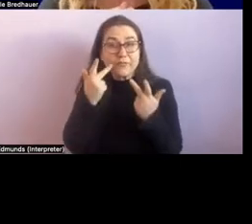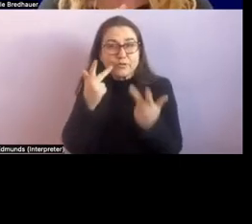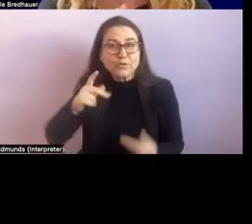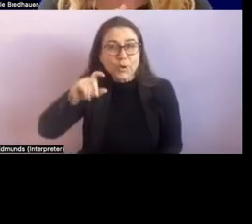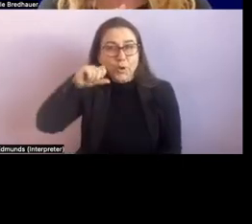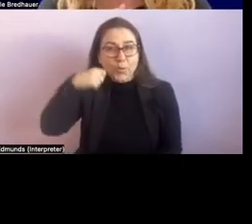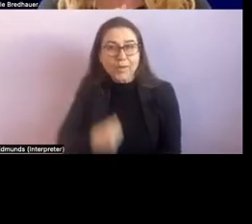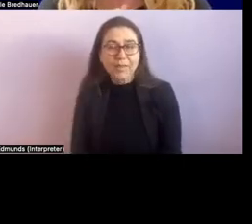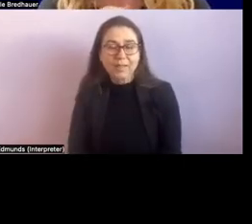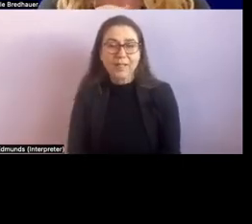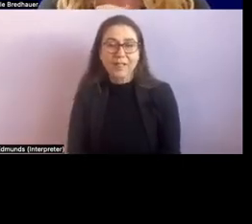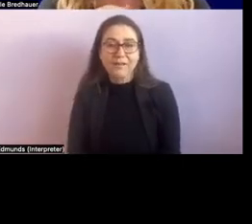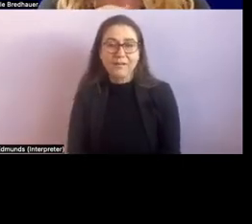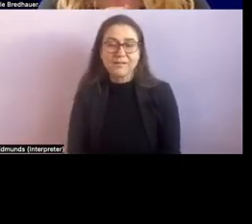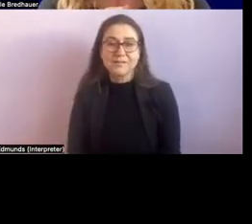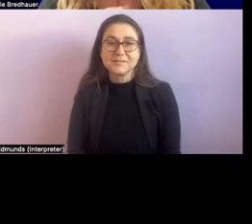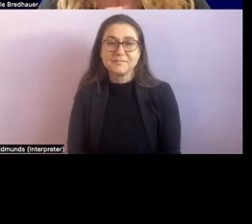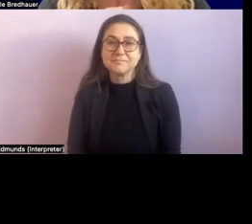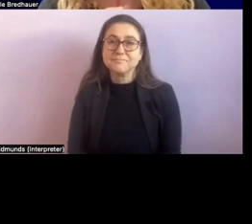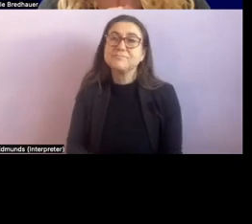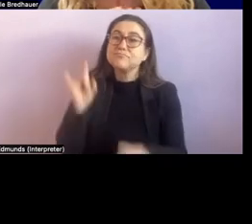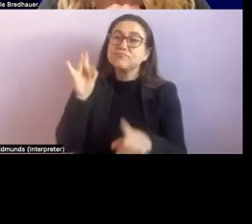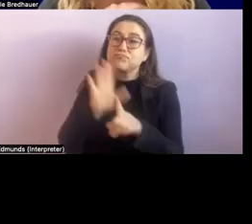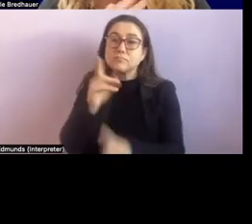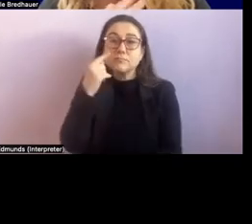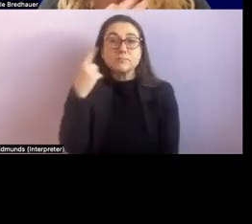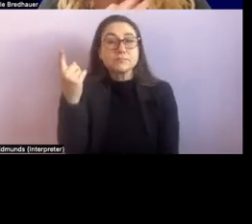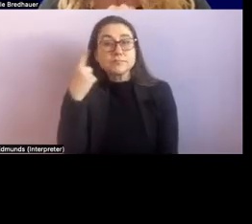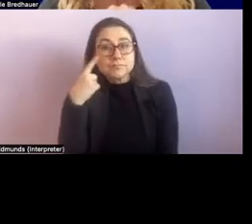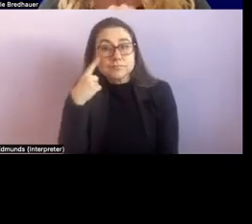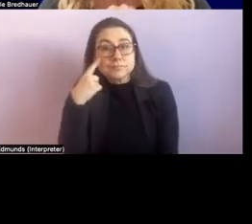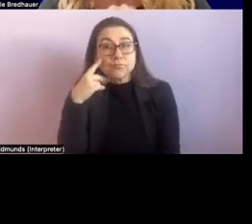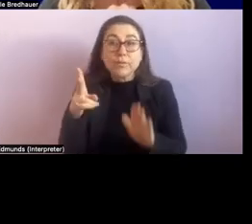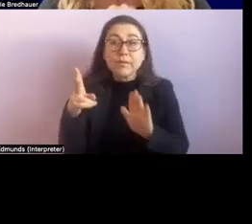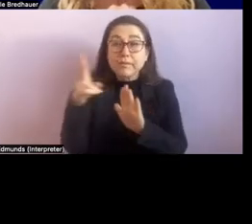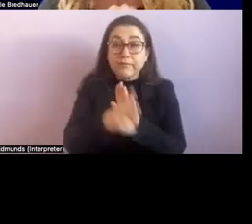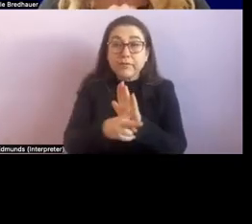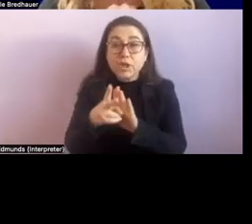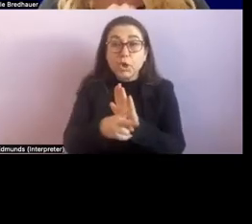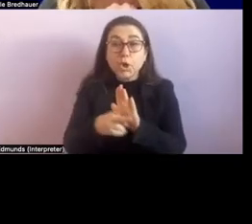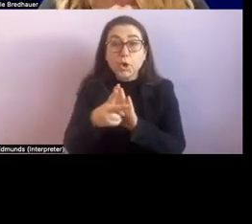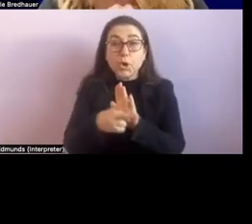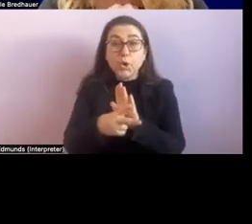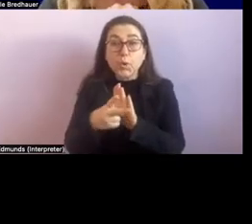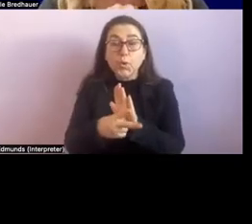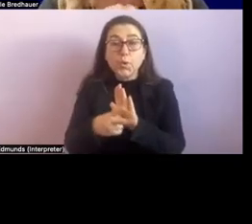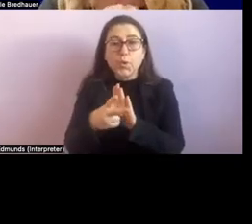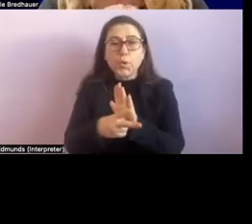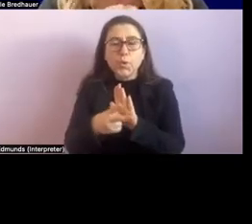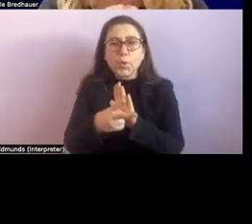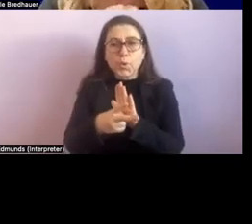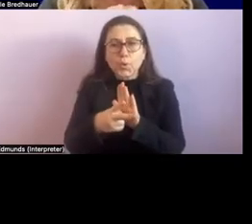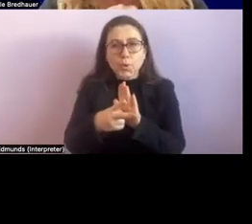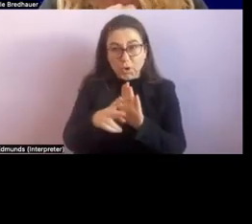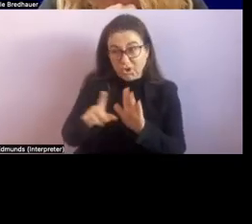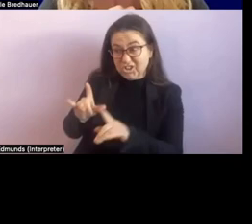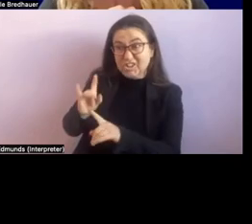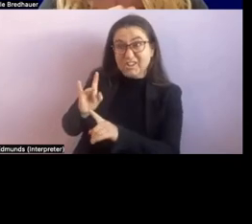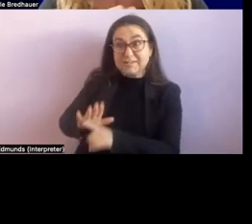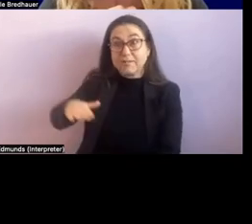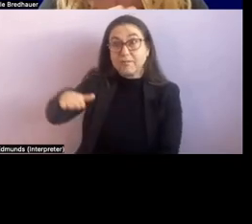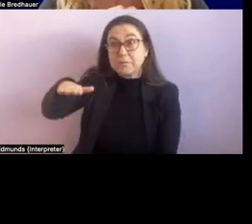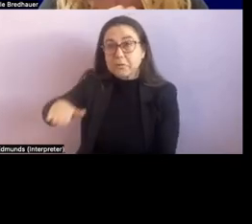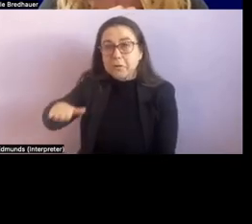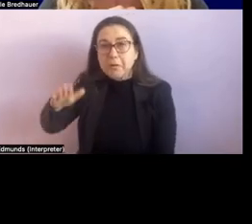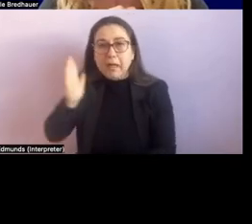so you can see some of these explorations in action.